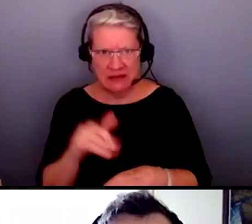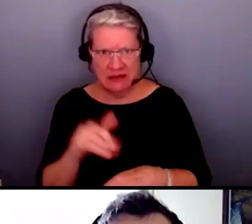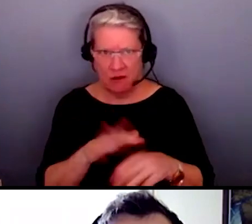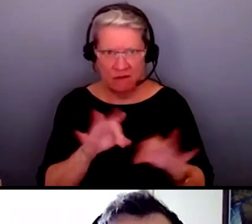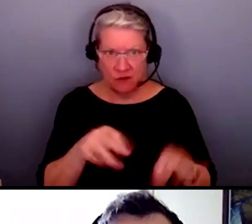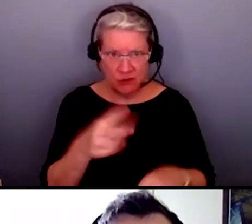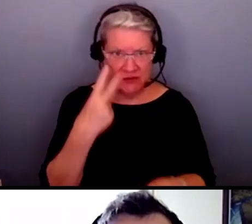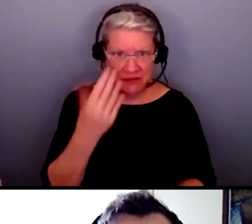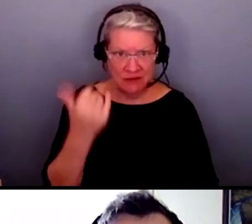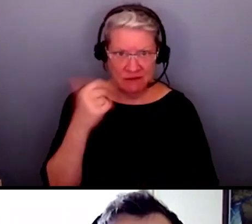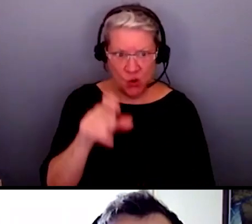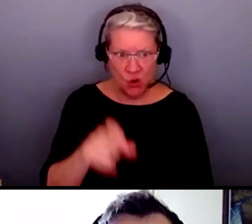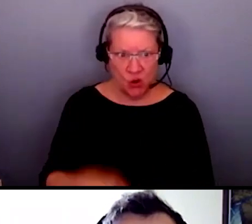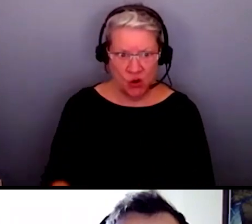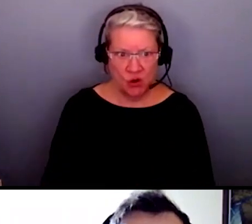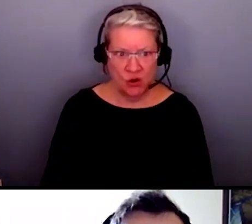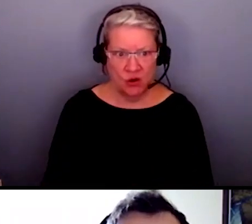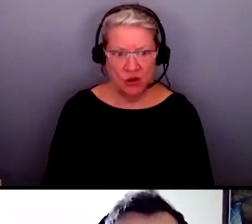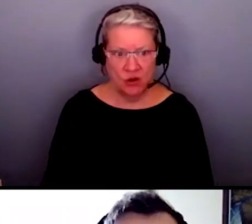forum